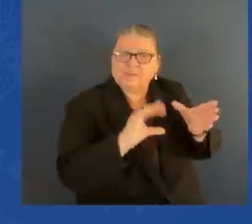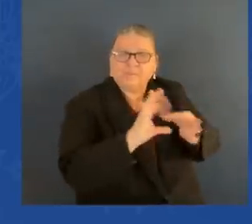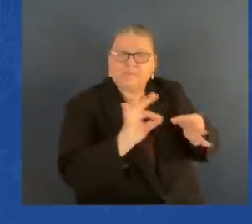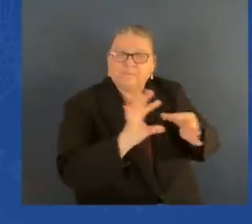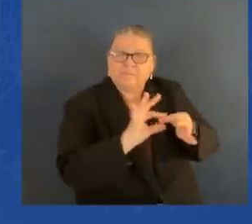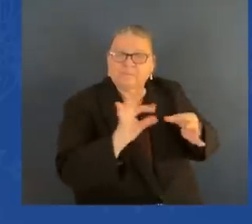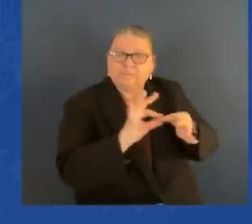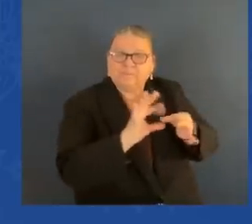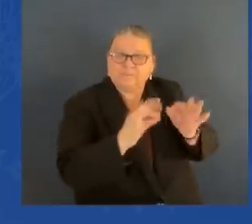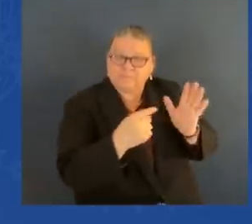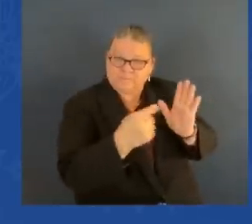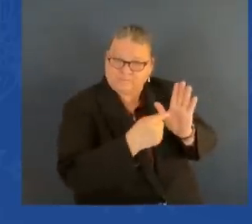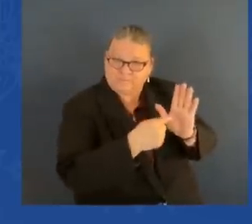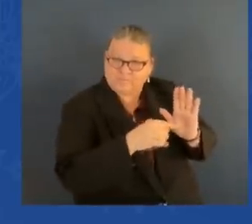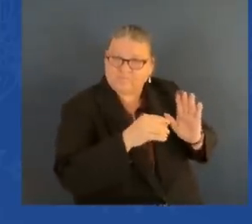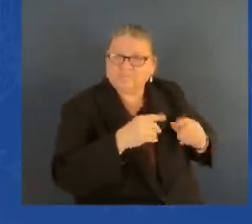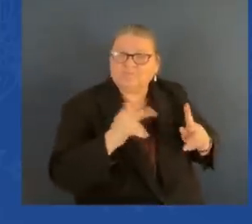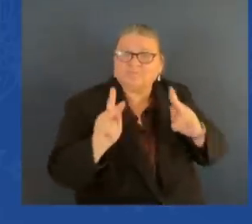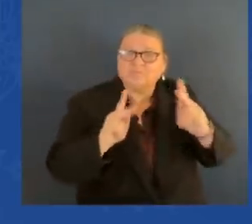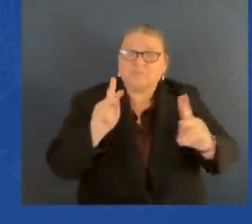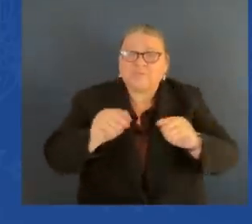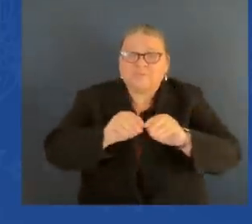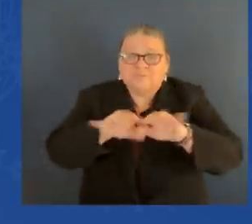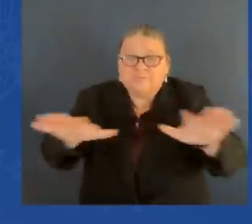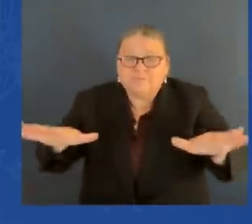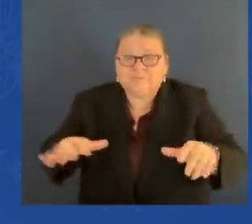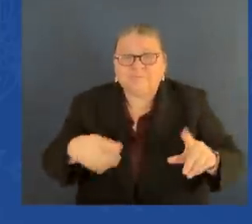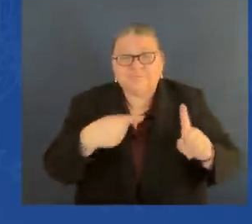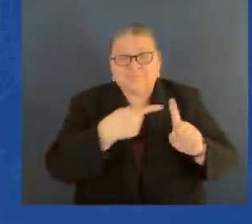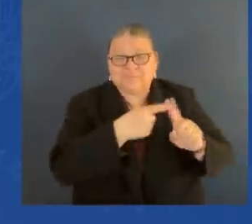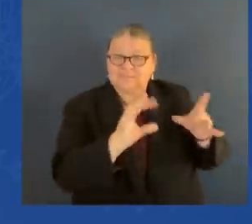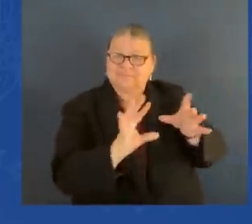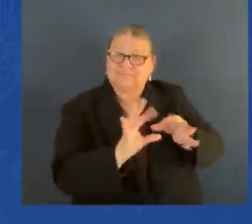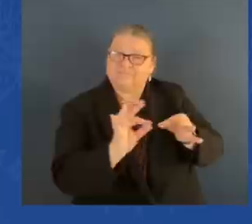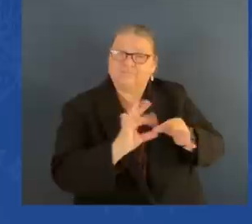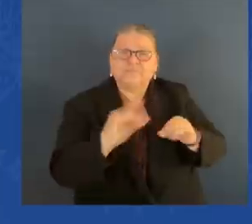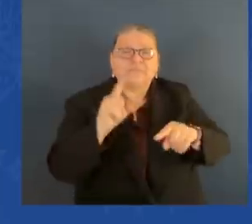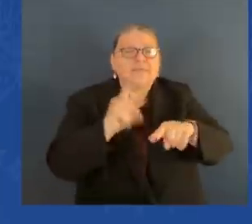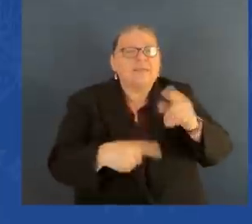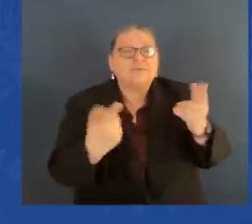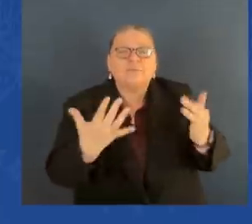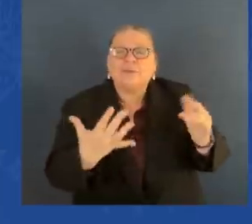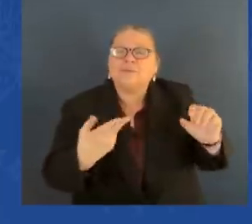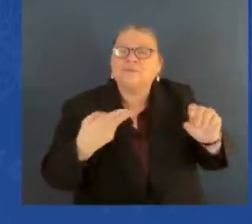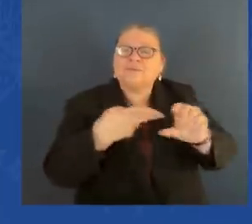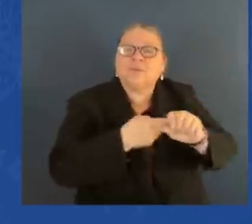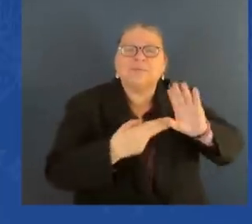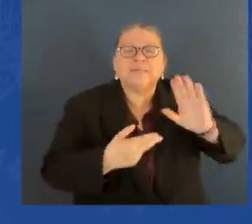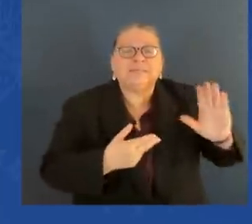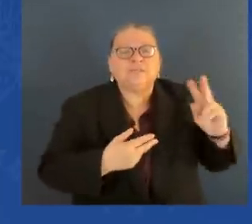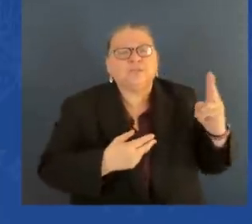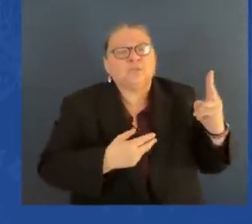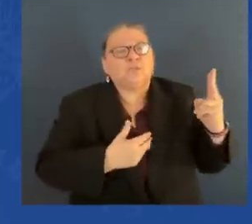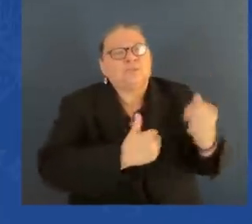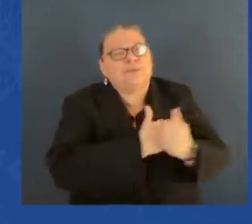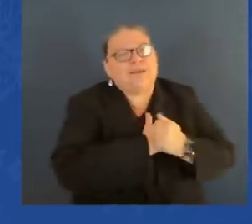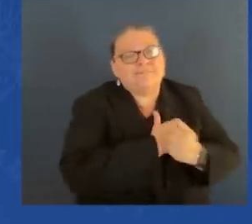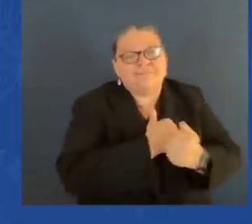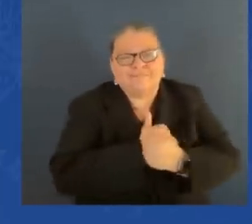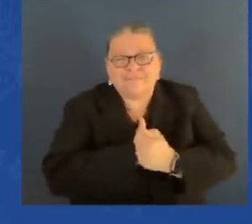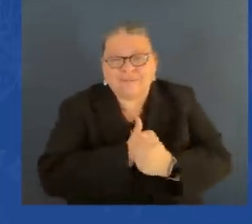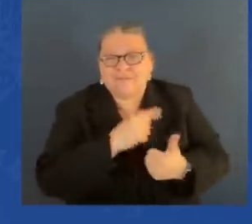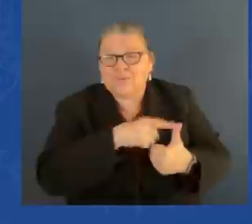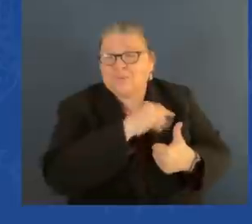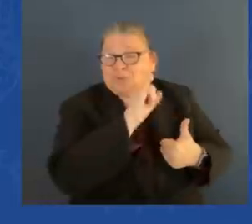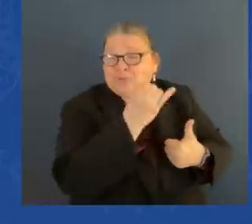two unbreakable loves. You know, Jill Biden wanted to do a garden at the